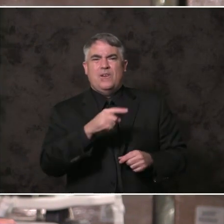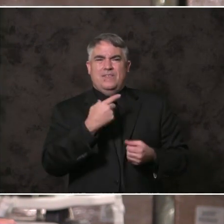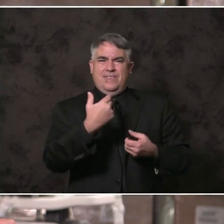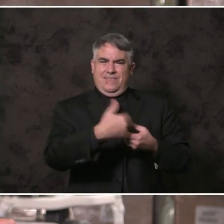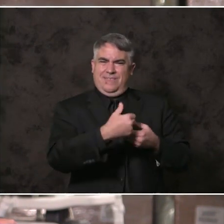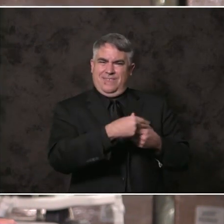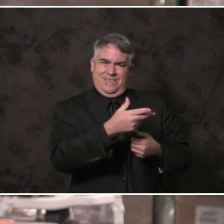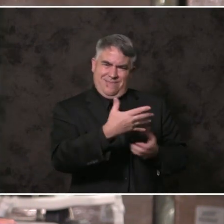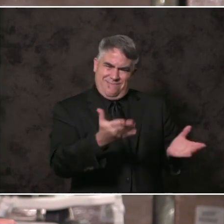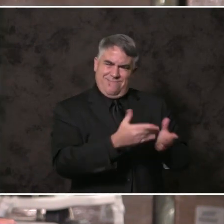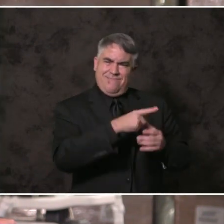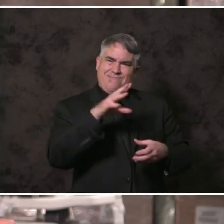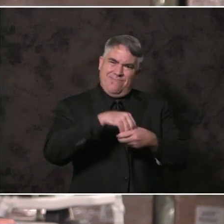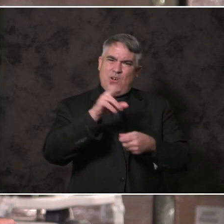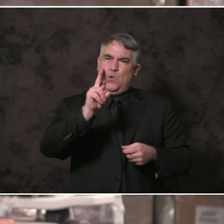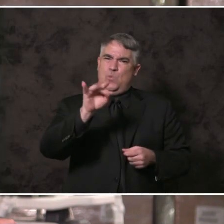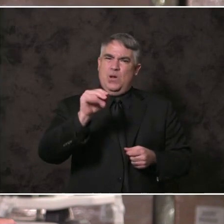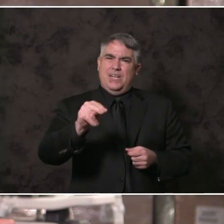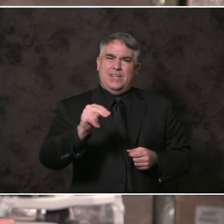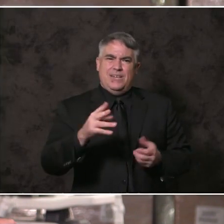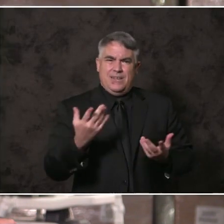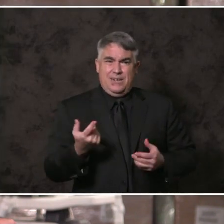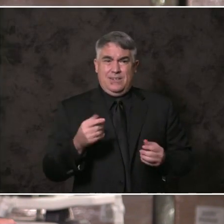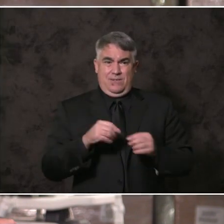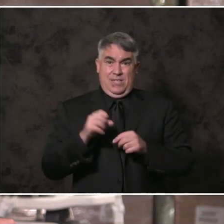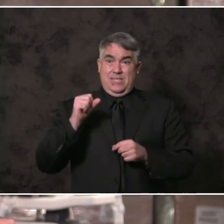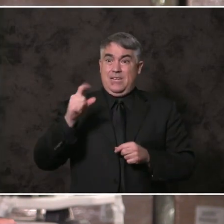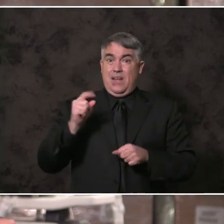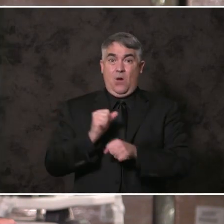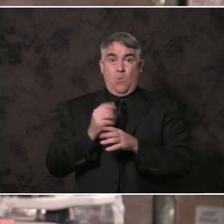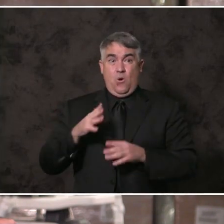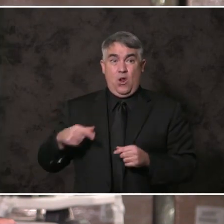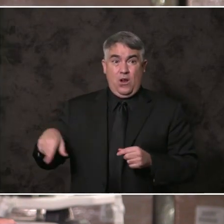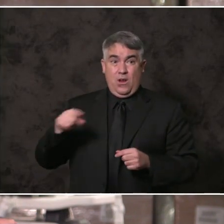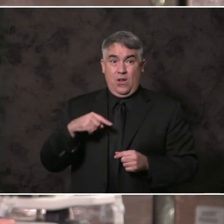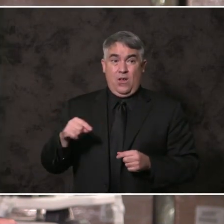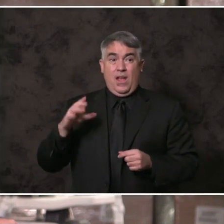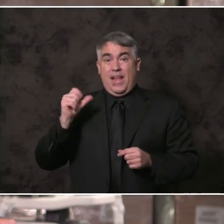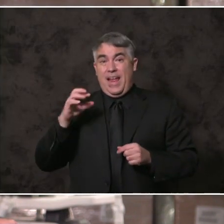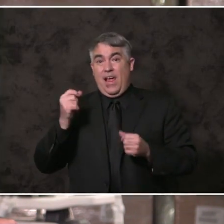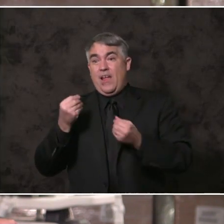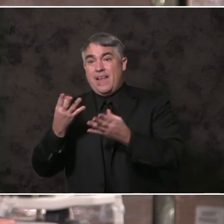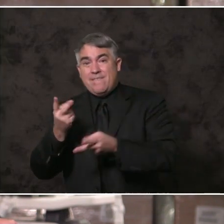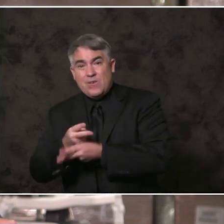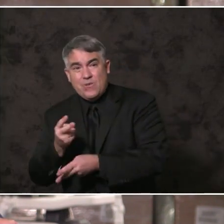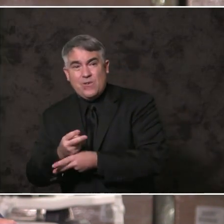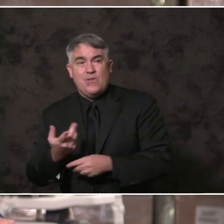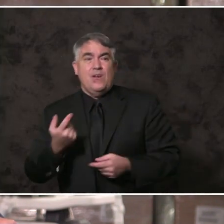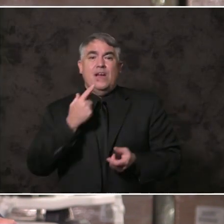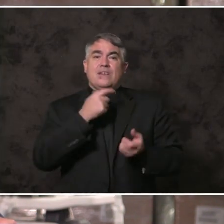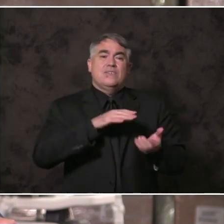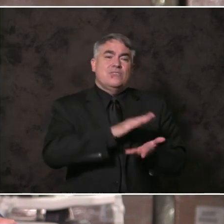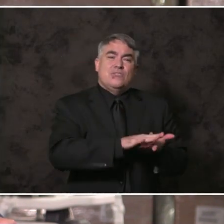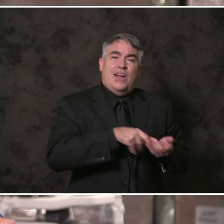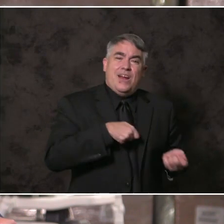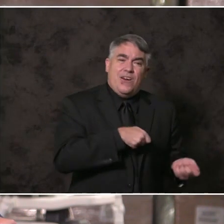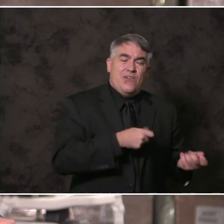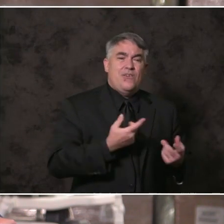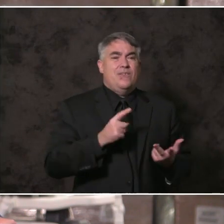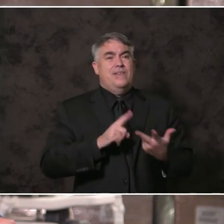And supporting San Diego's workers, our caregivers, janitors, hotel workers, our construction workers, and nurses.